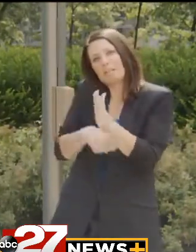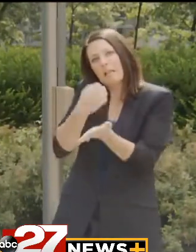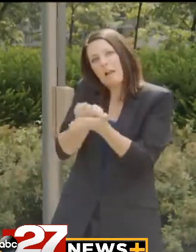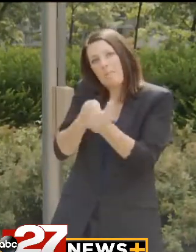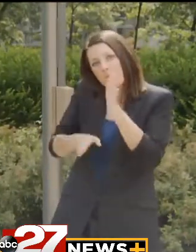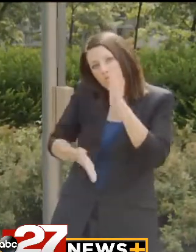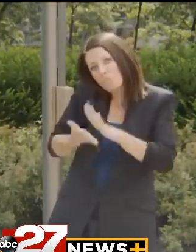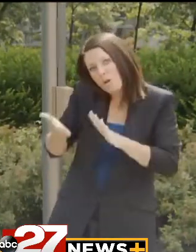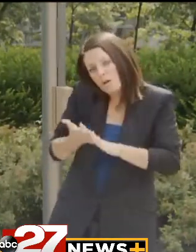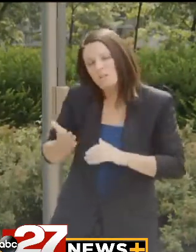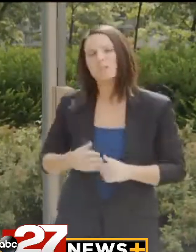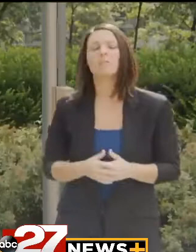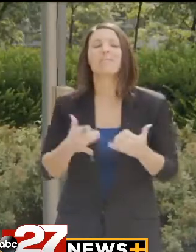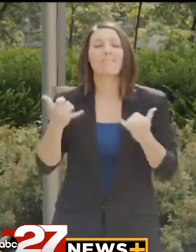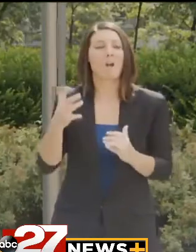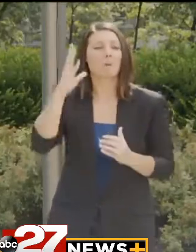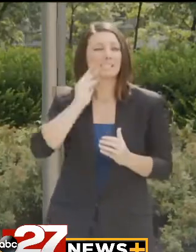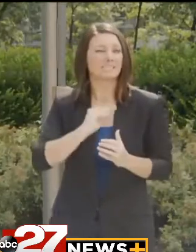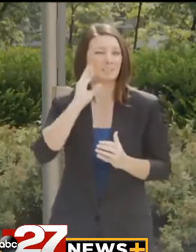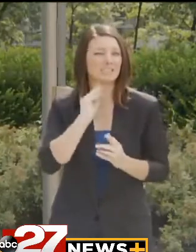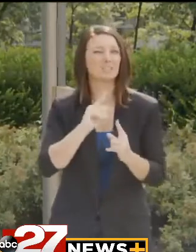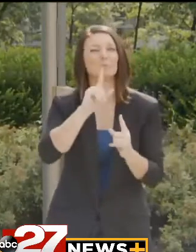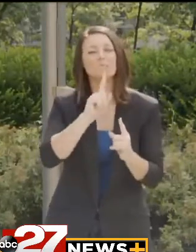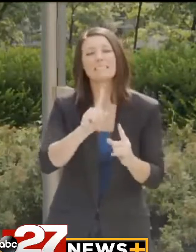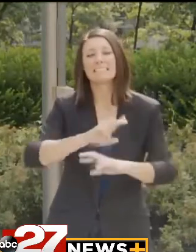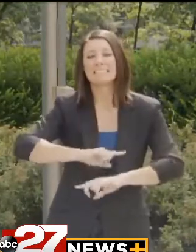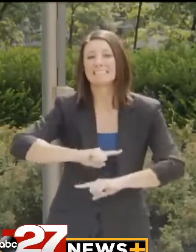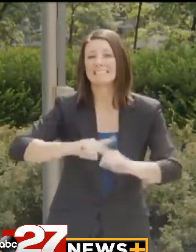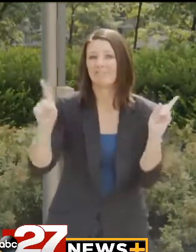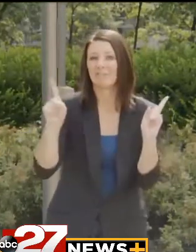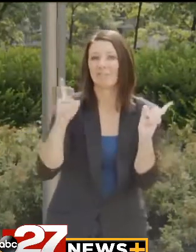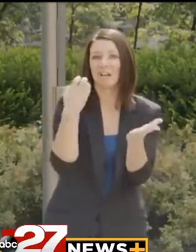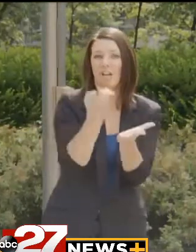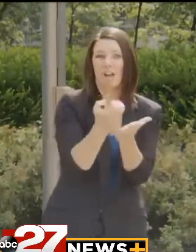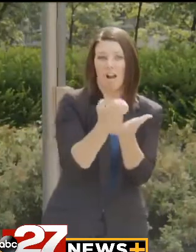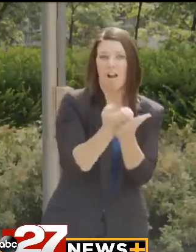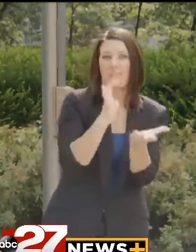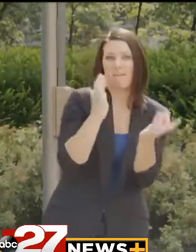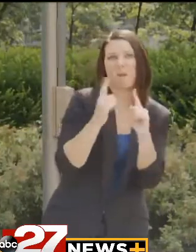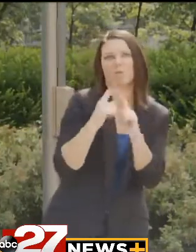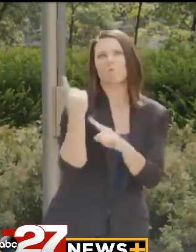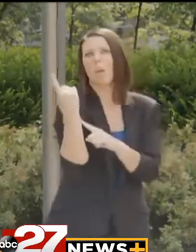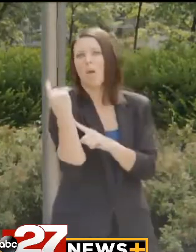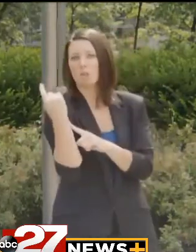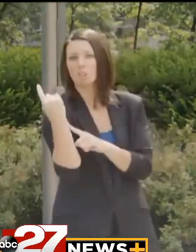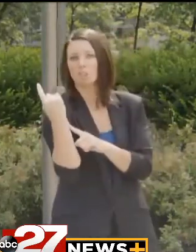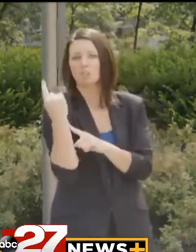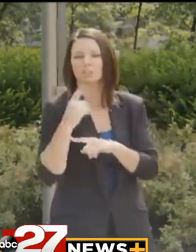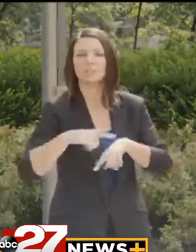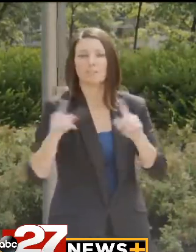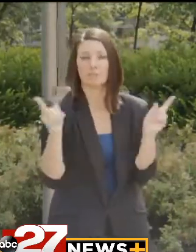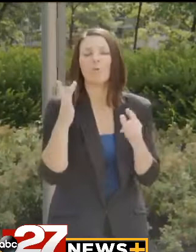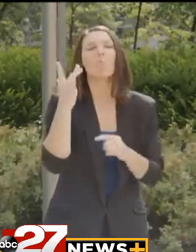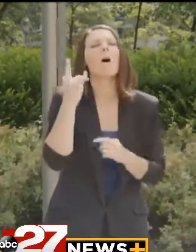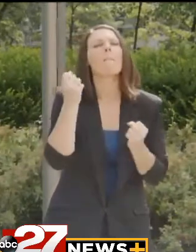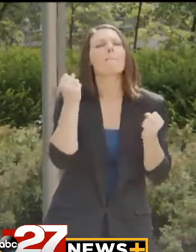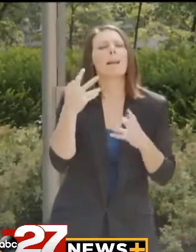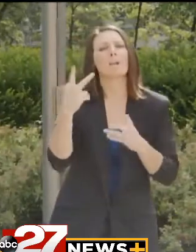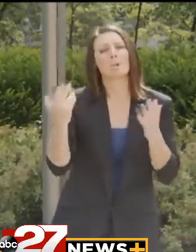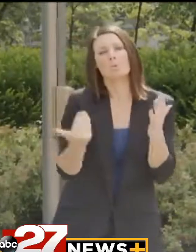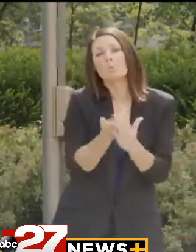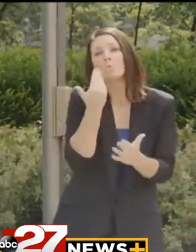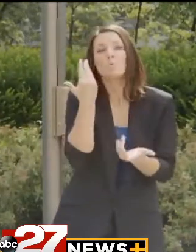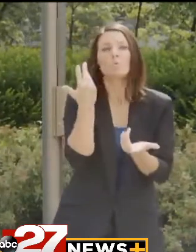Now we are experiencing a very different economy than we were a year ago. The number of new